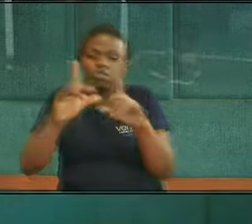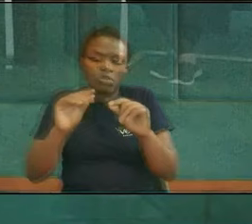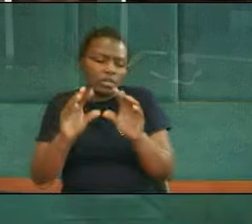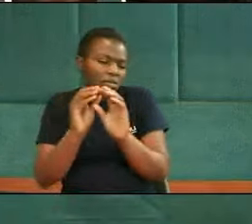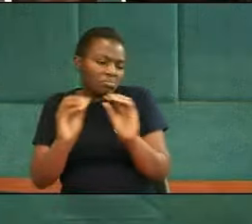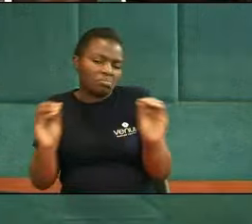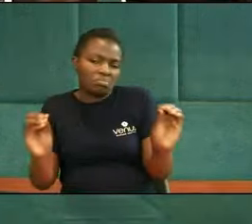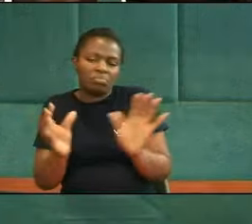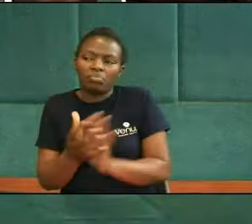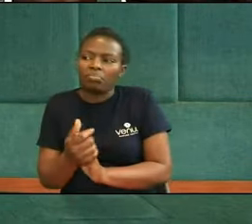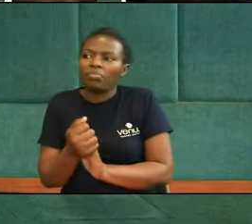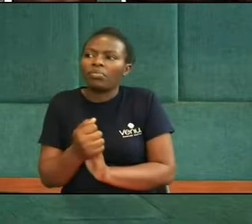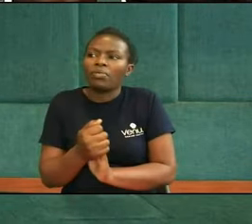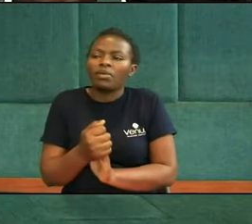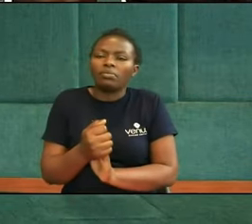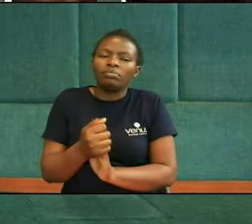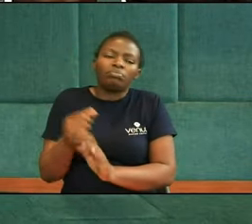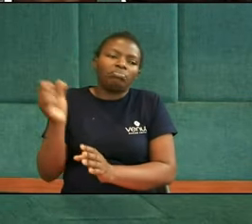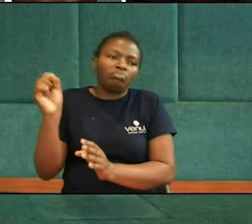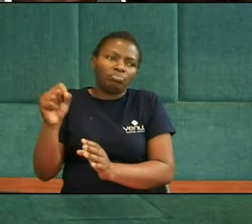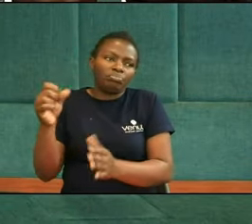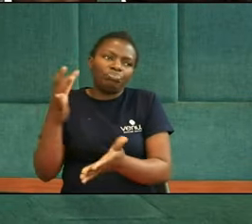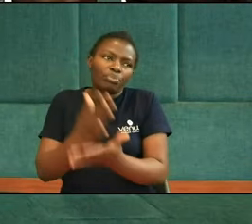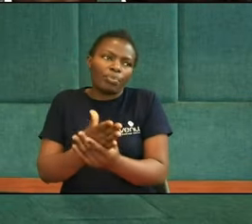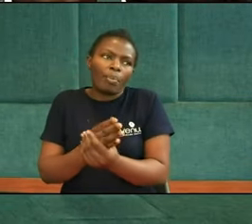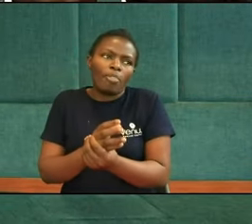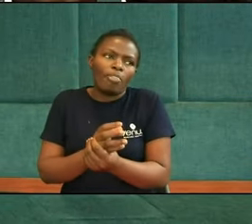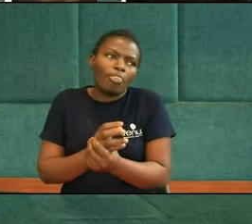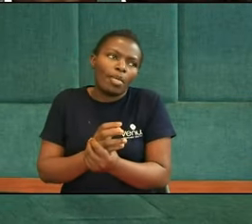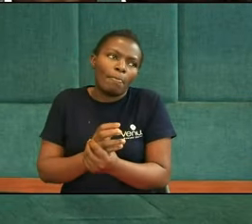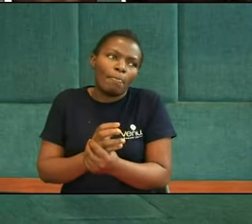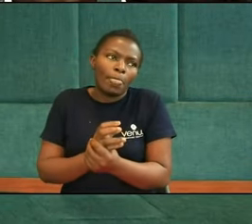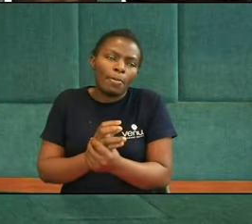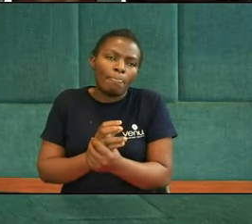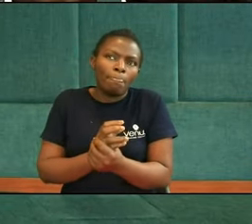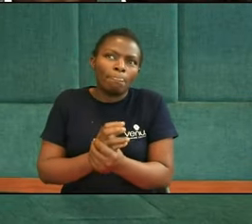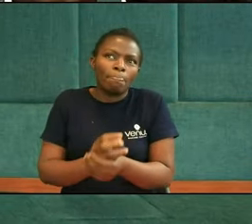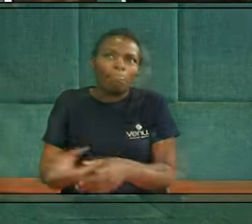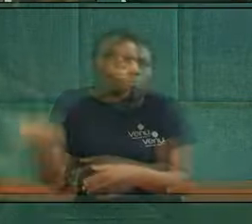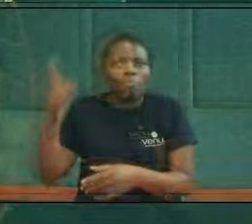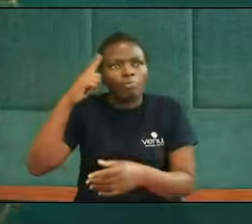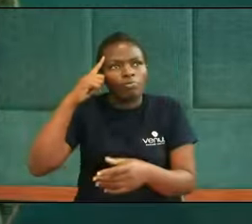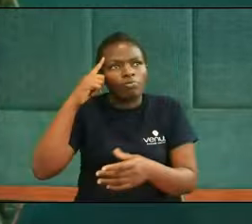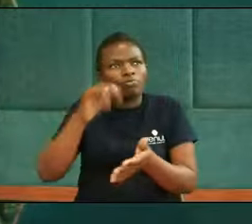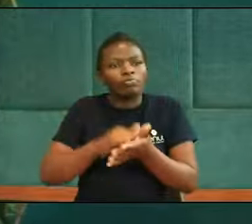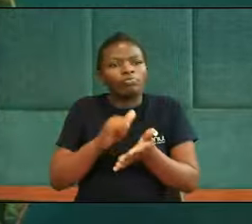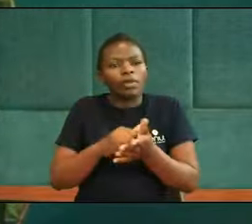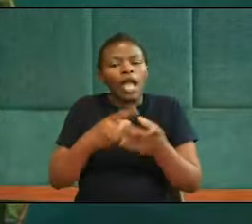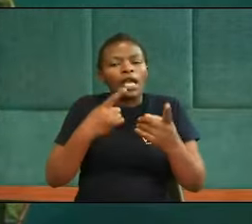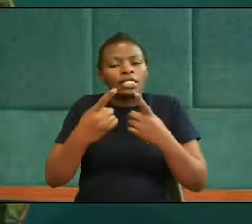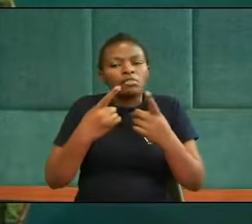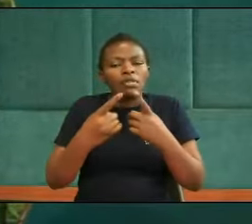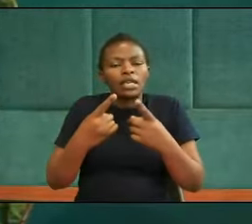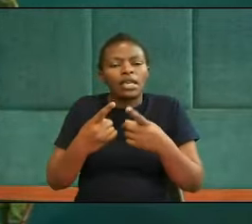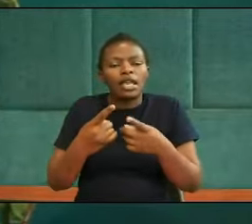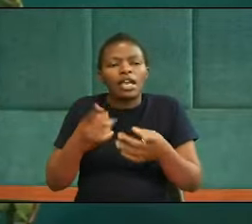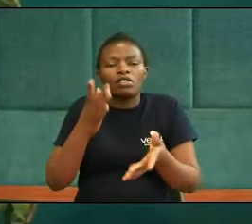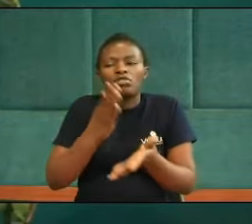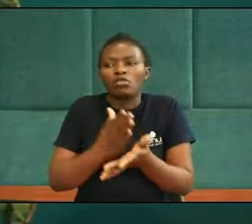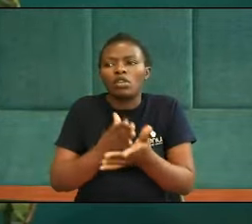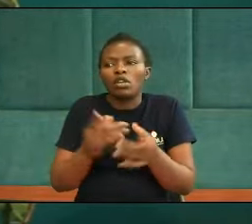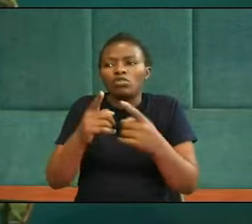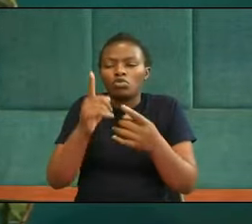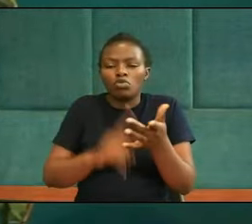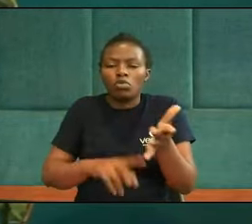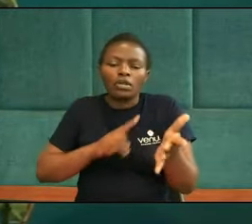Yes, that's very right Precisely And you know, it's speaking really To what we have